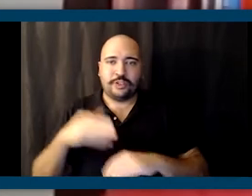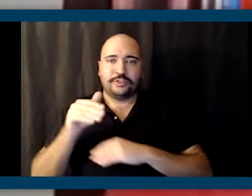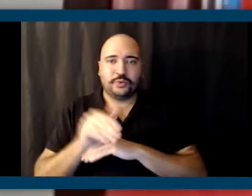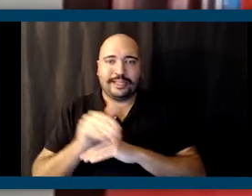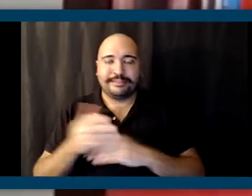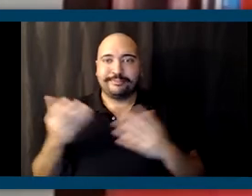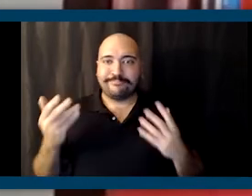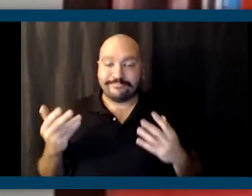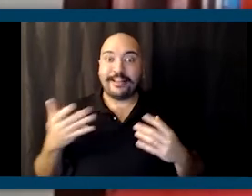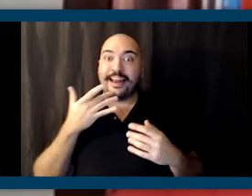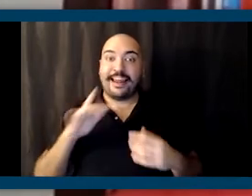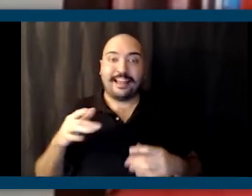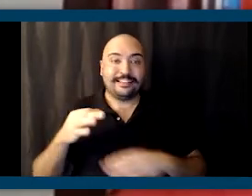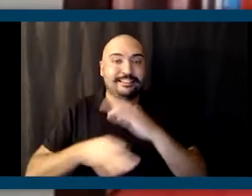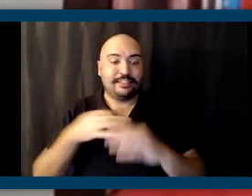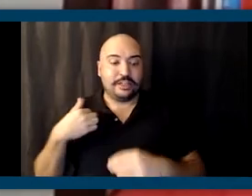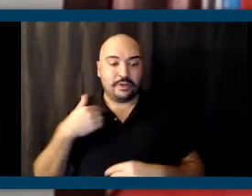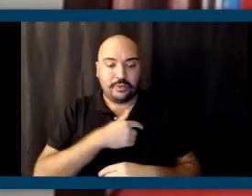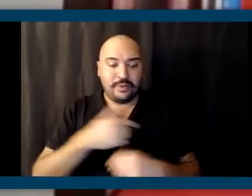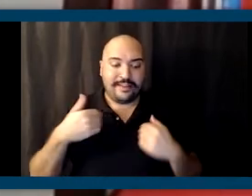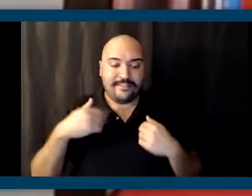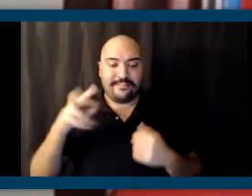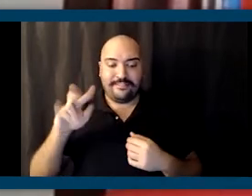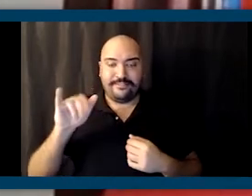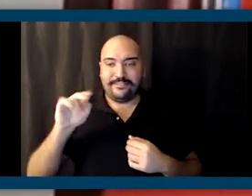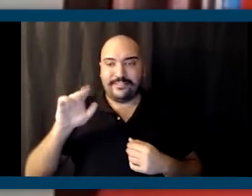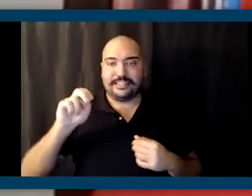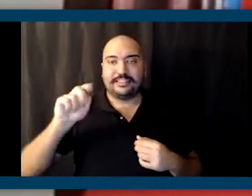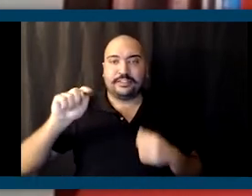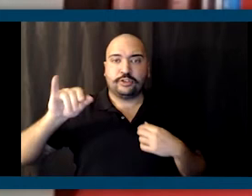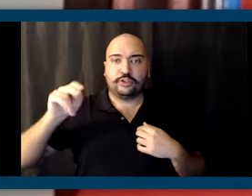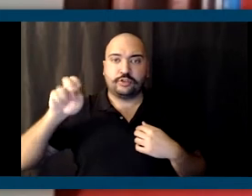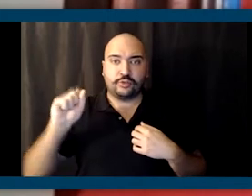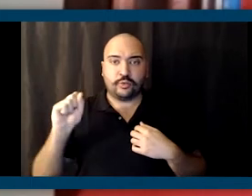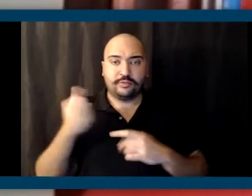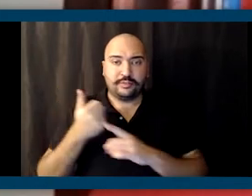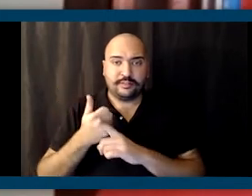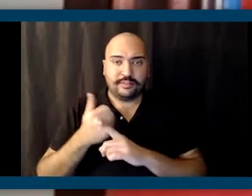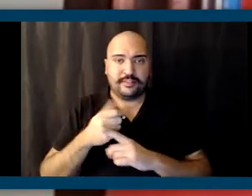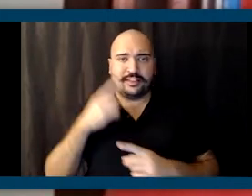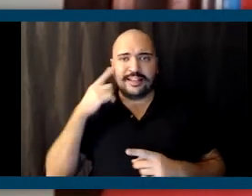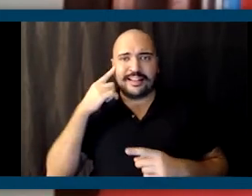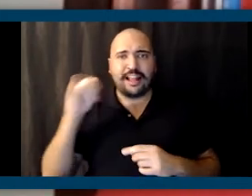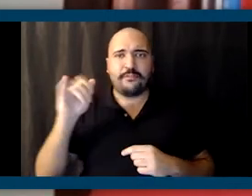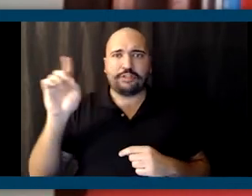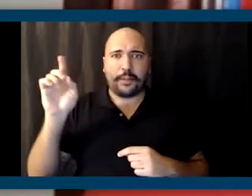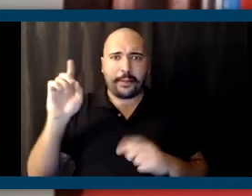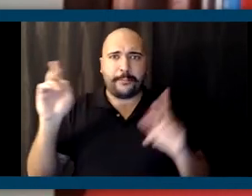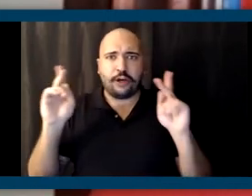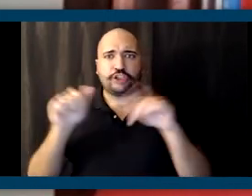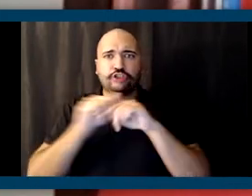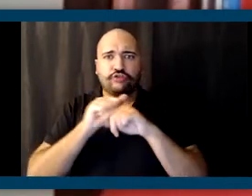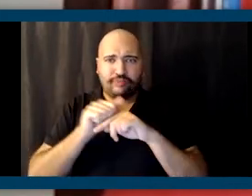Luckily, we have our very own Vincent Jones, who serves as the California Democratic Party training